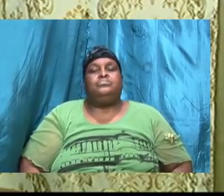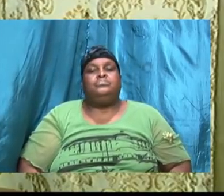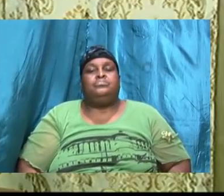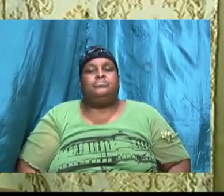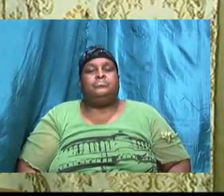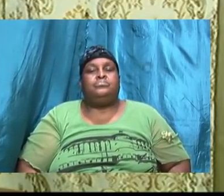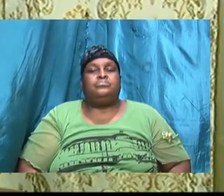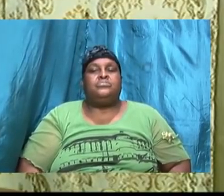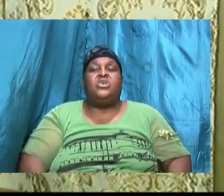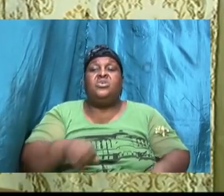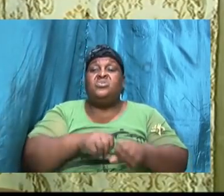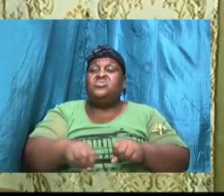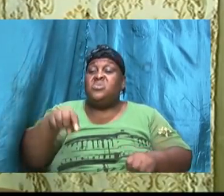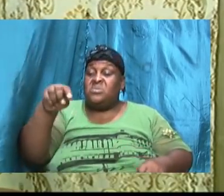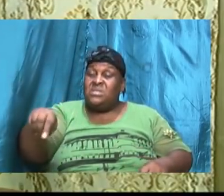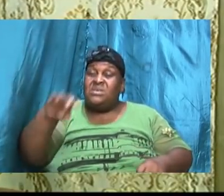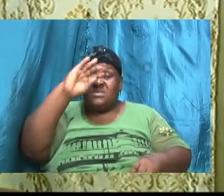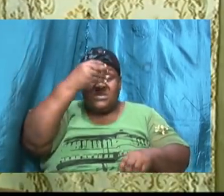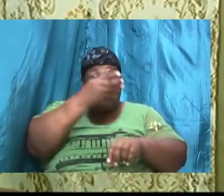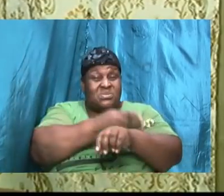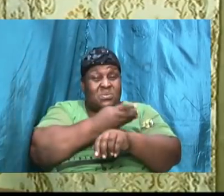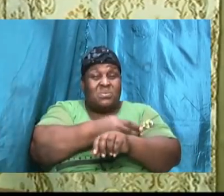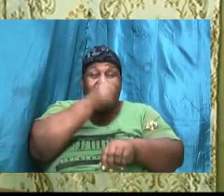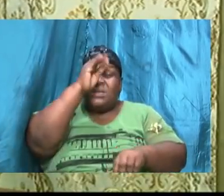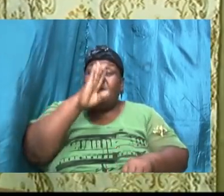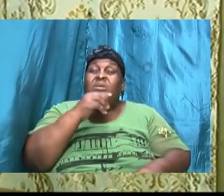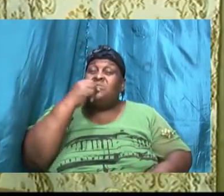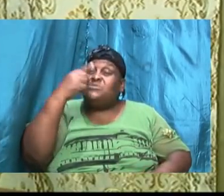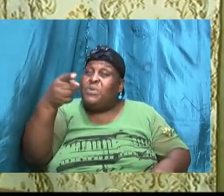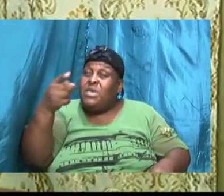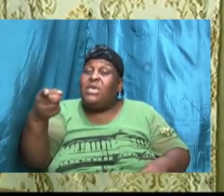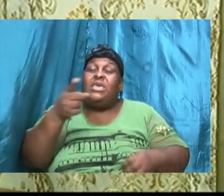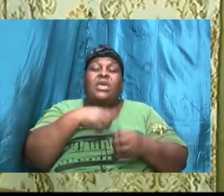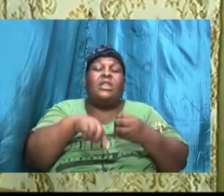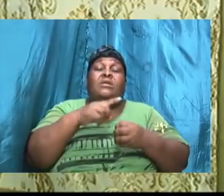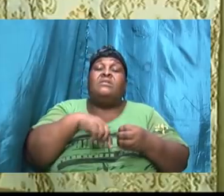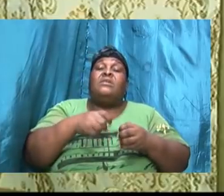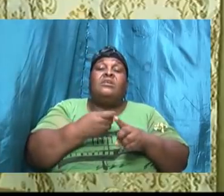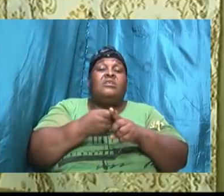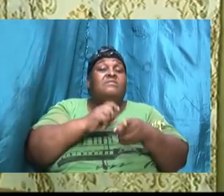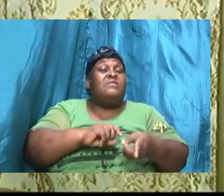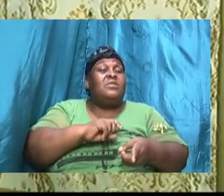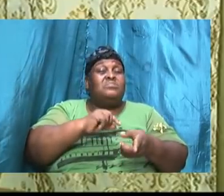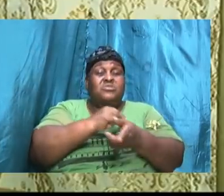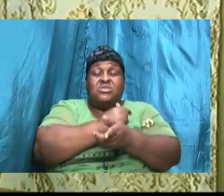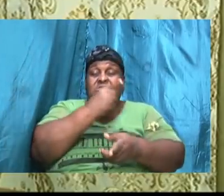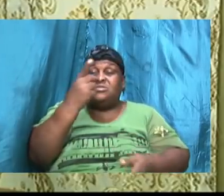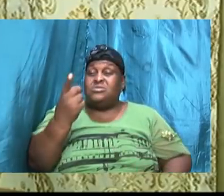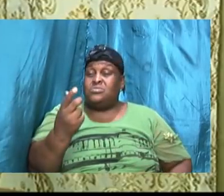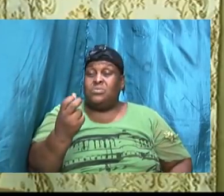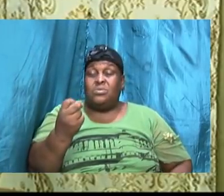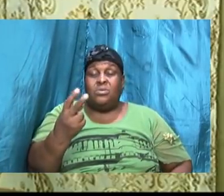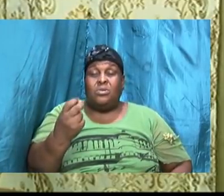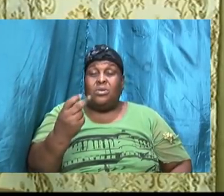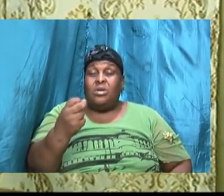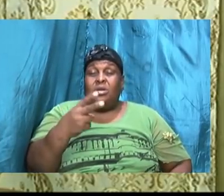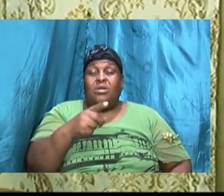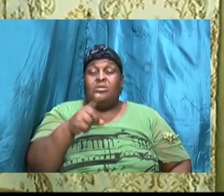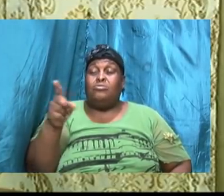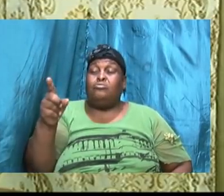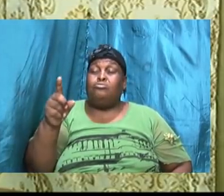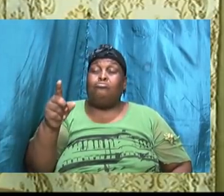so this son that God was talking about from Genesis 12 and in Genesis chapter 15